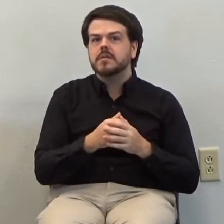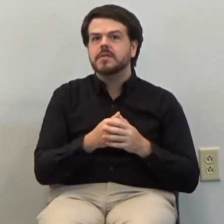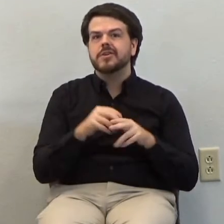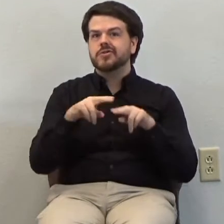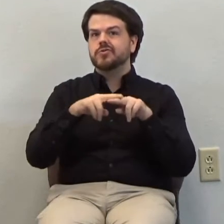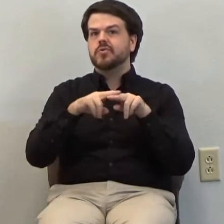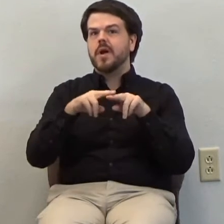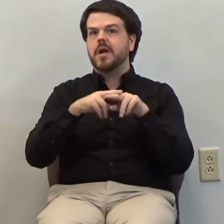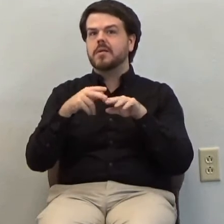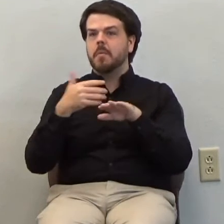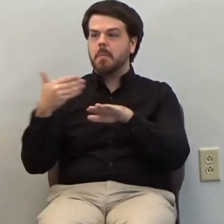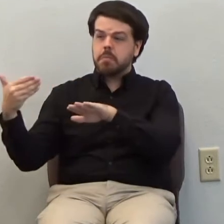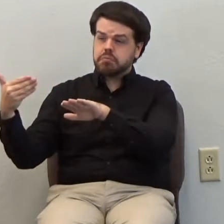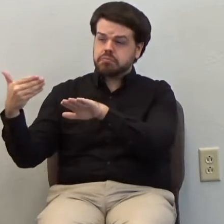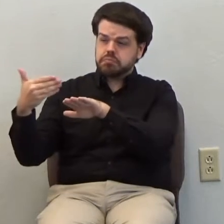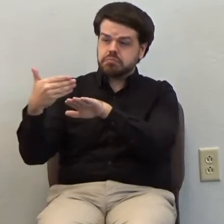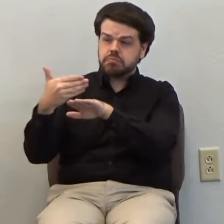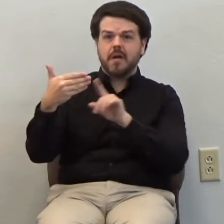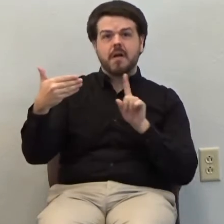train.